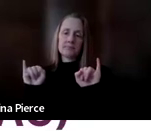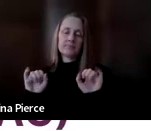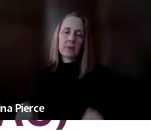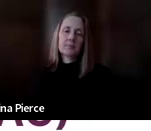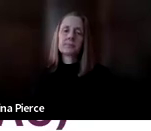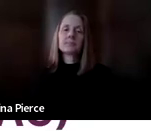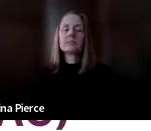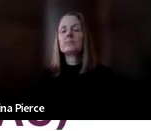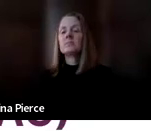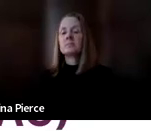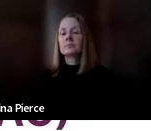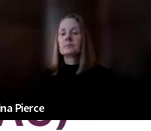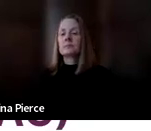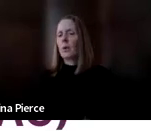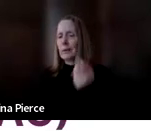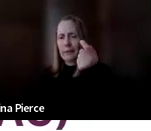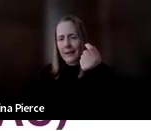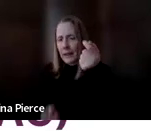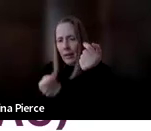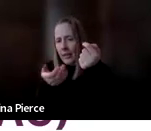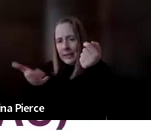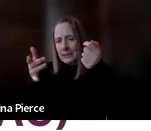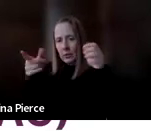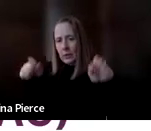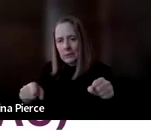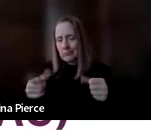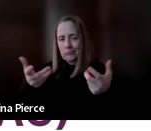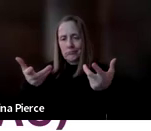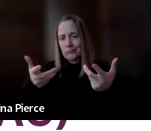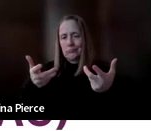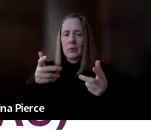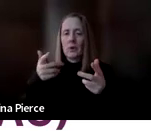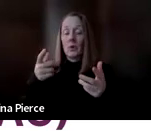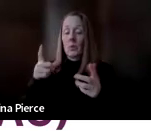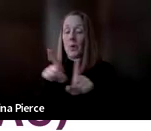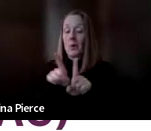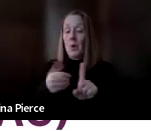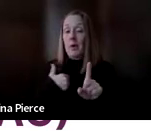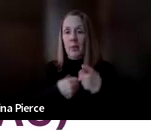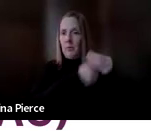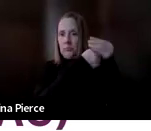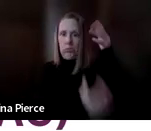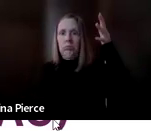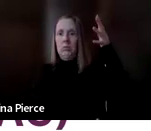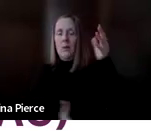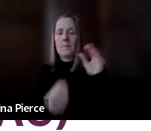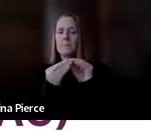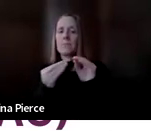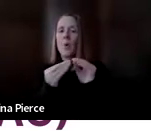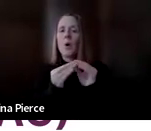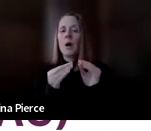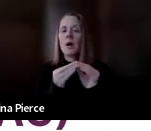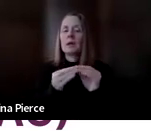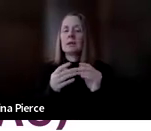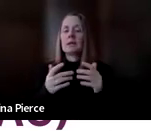slice of what's available i also wanted to highlight um some of the at for communication that we have available in our lending library